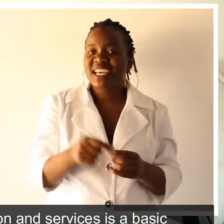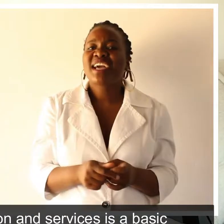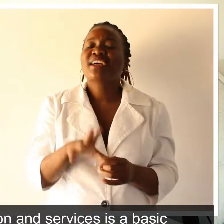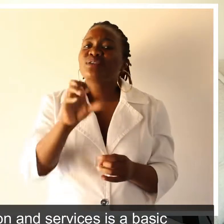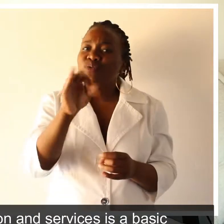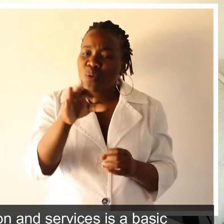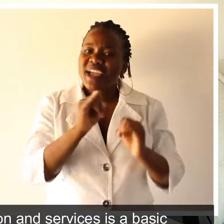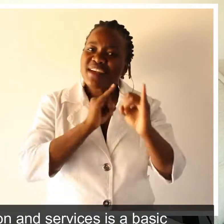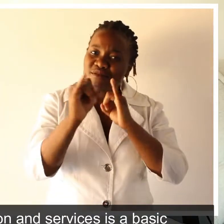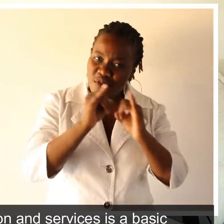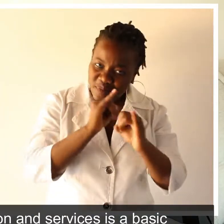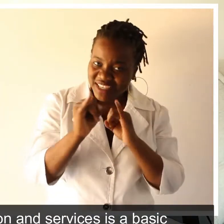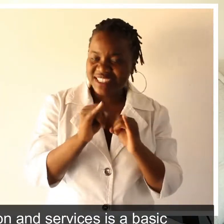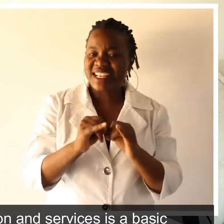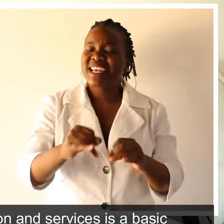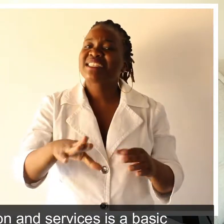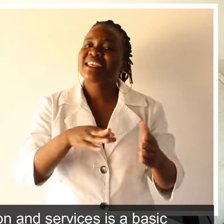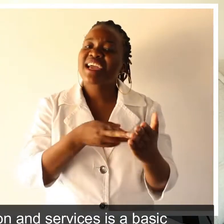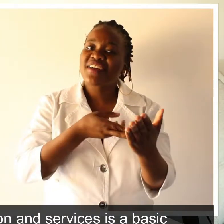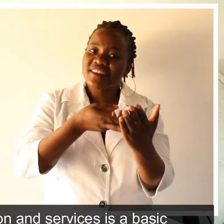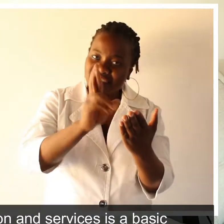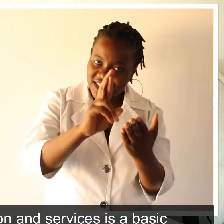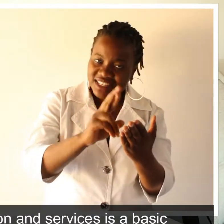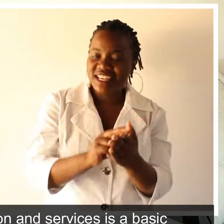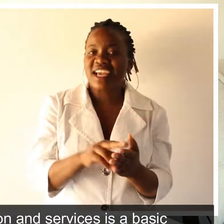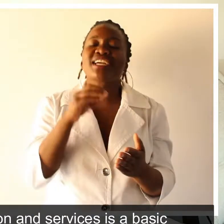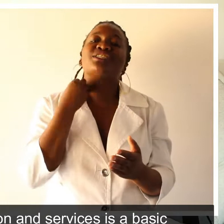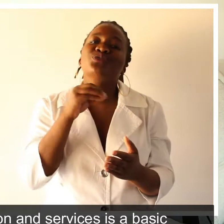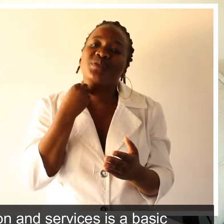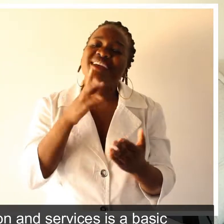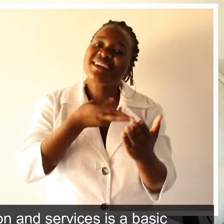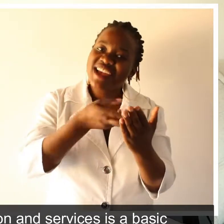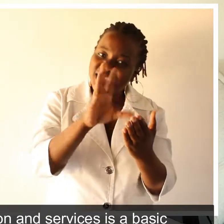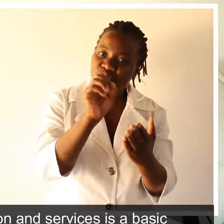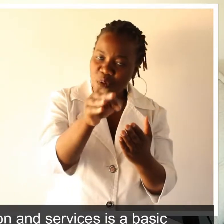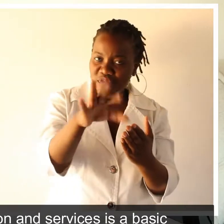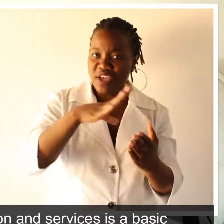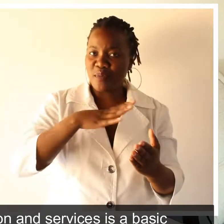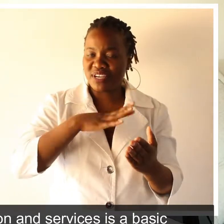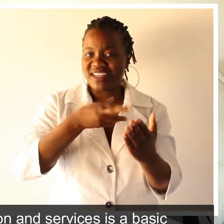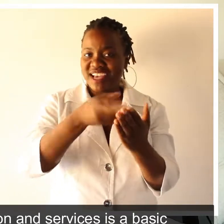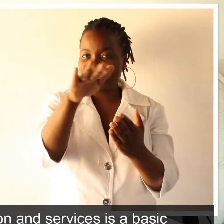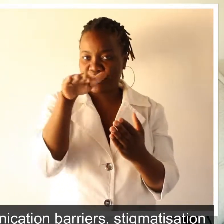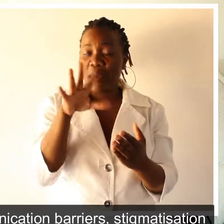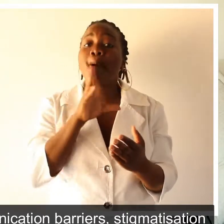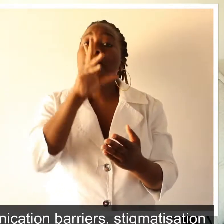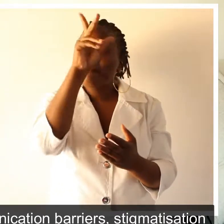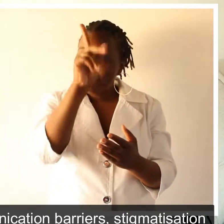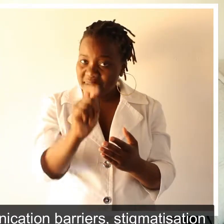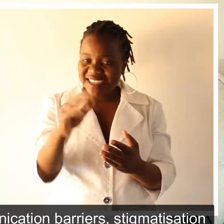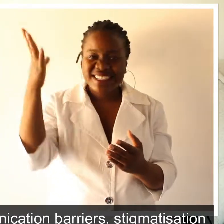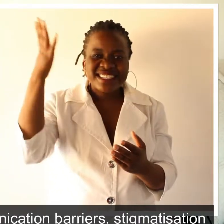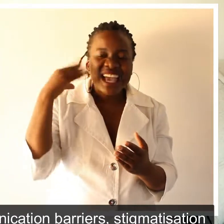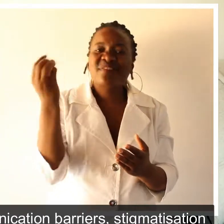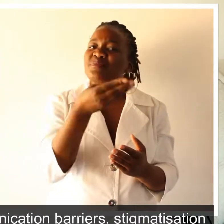access to health-related information and services is a basic precondition for the enjoyment of most of our fundamental rights. However,